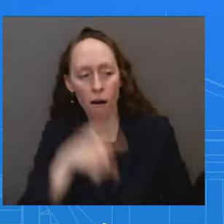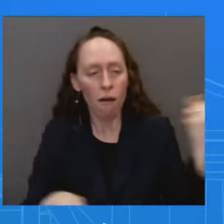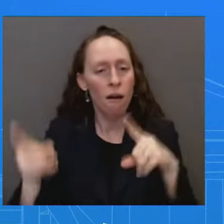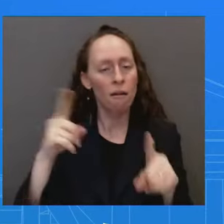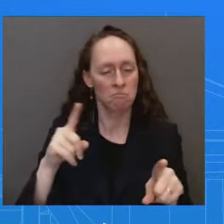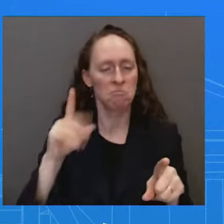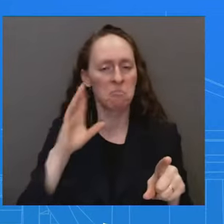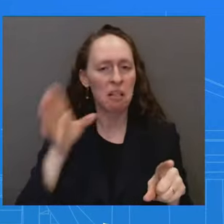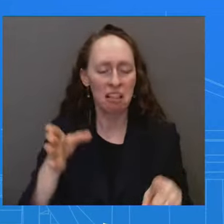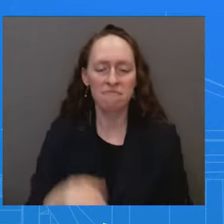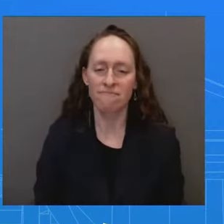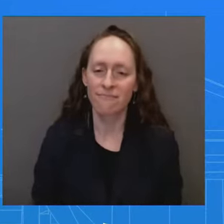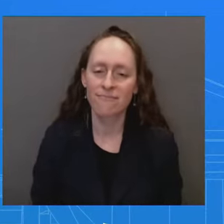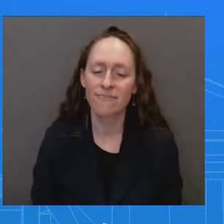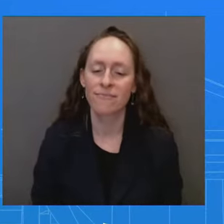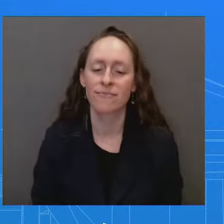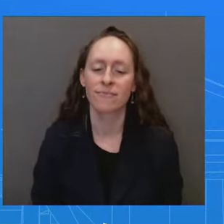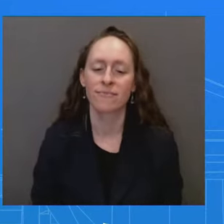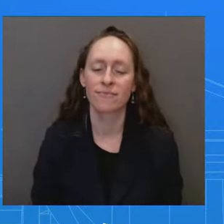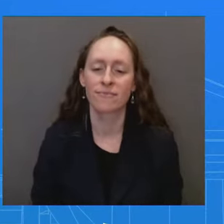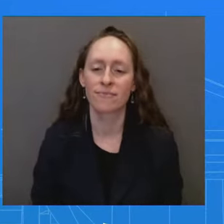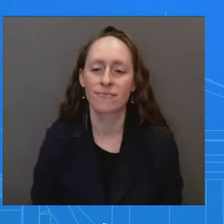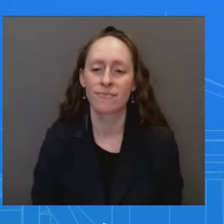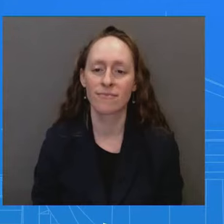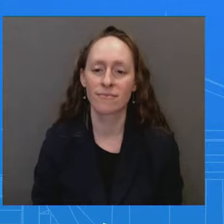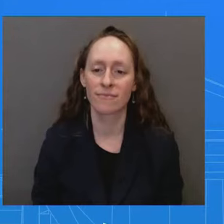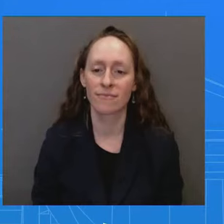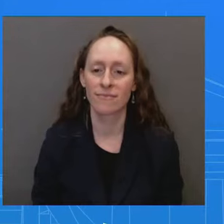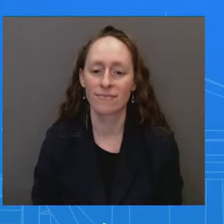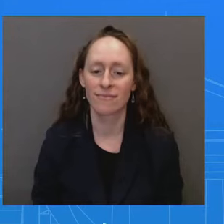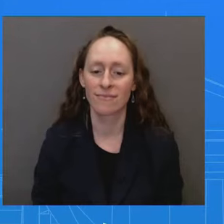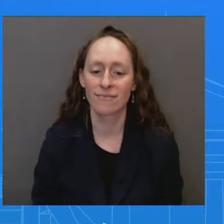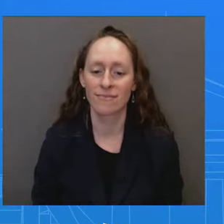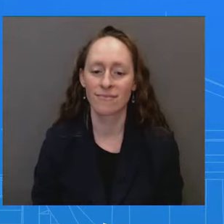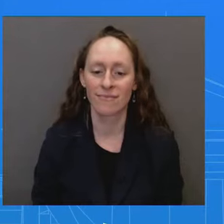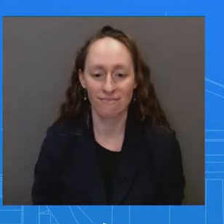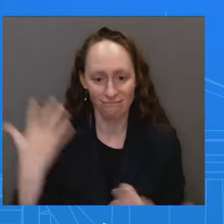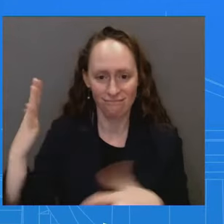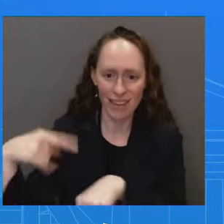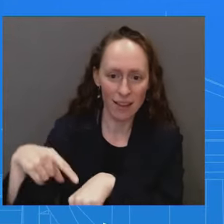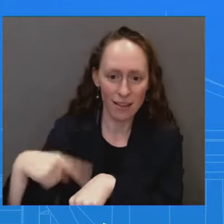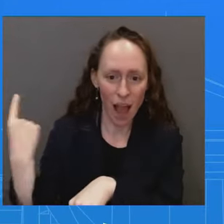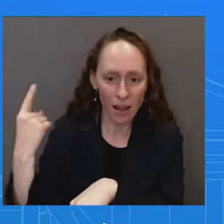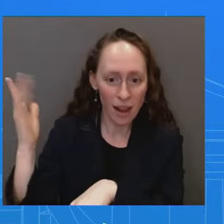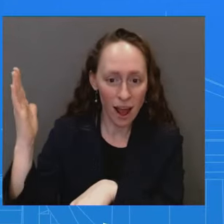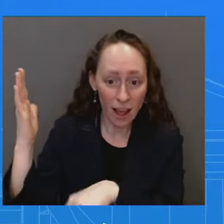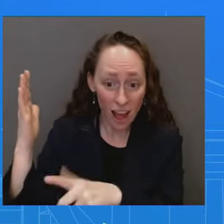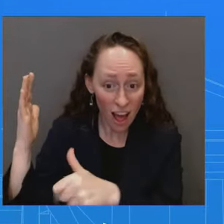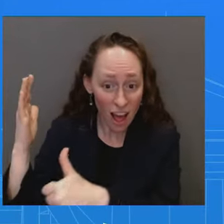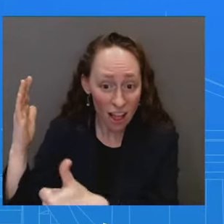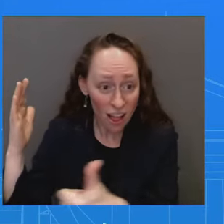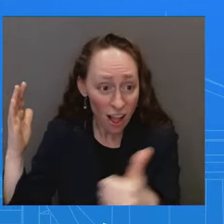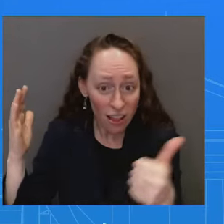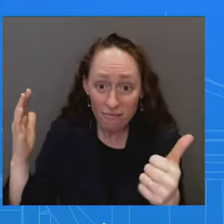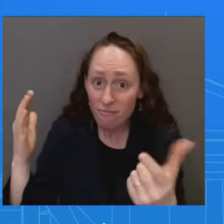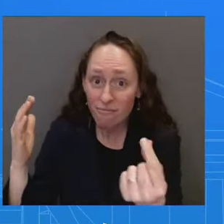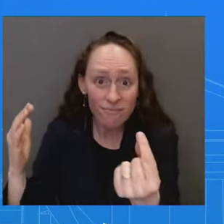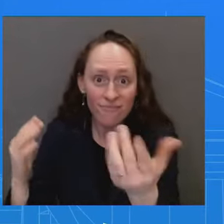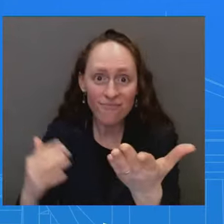We went long. We went long, guys. Uh, I don't know if there's any, anything else you guys have in mind, but go ahead. Thanks, Karine. Uh,